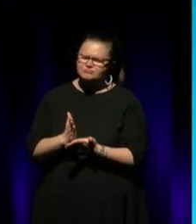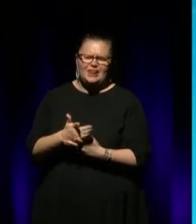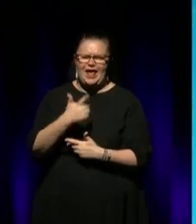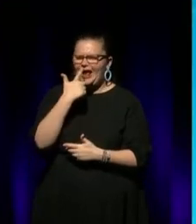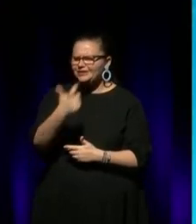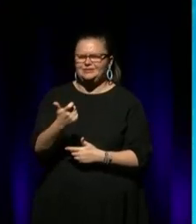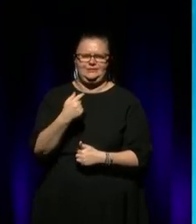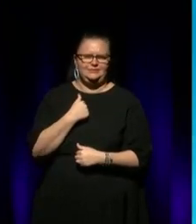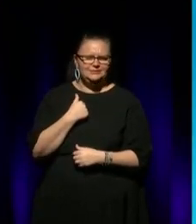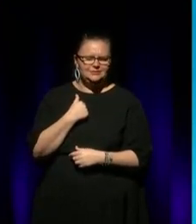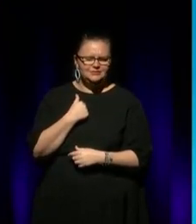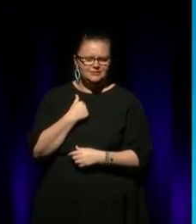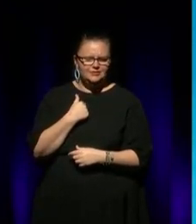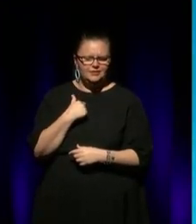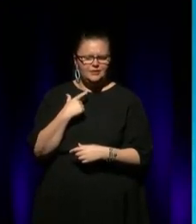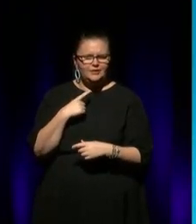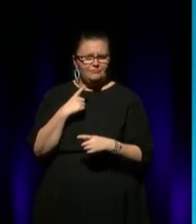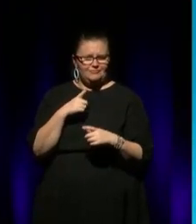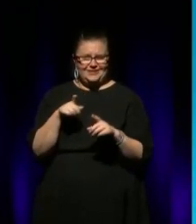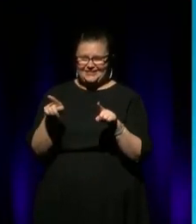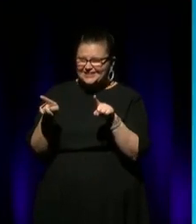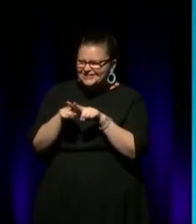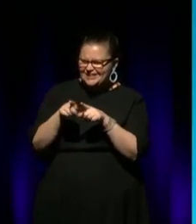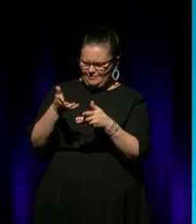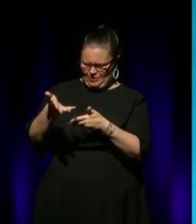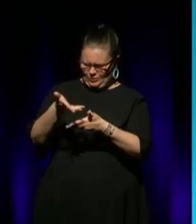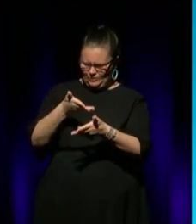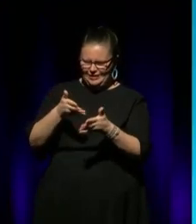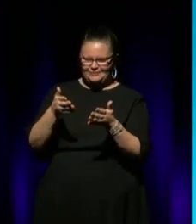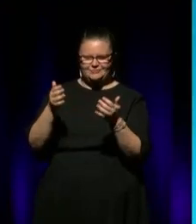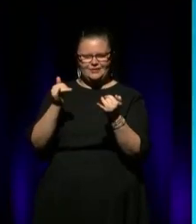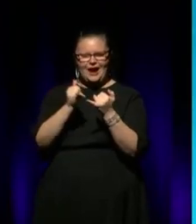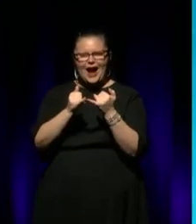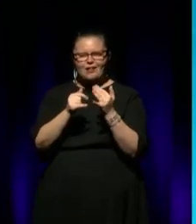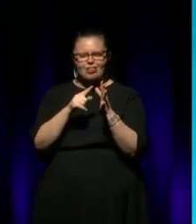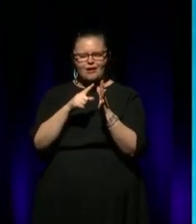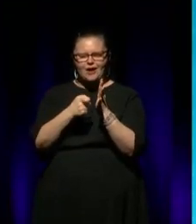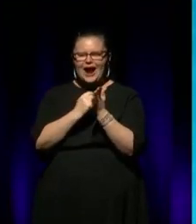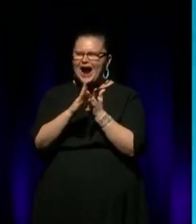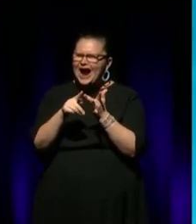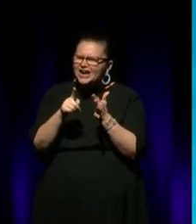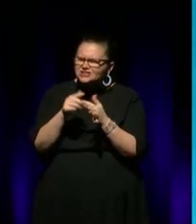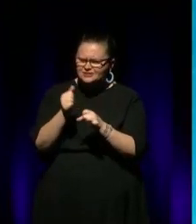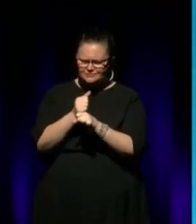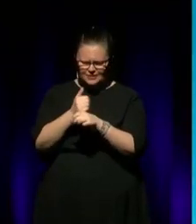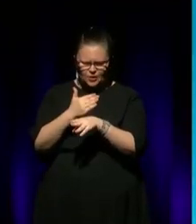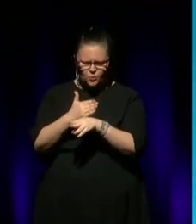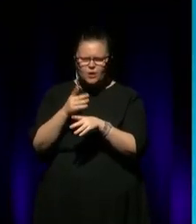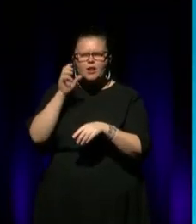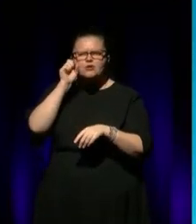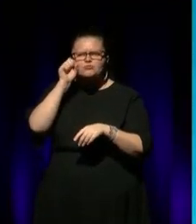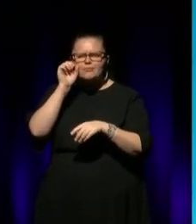had... Being in the same conversation as Uncle Archie and creating a work with him. I remember we did Spear.